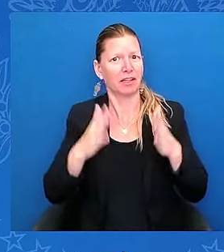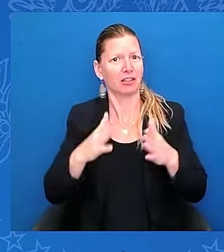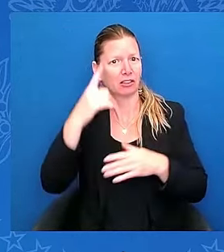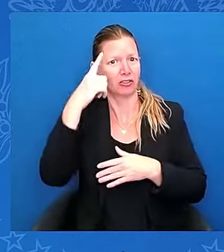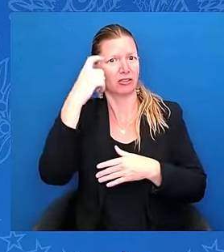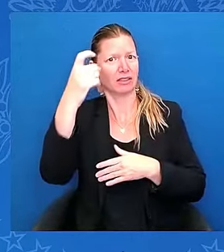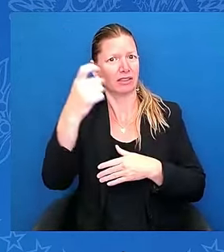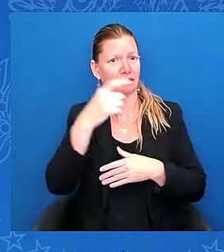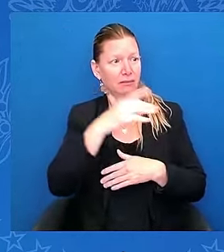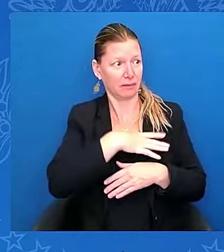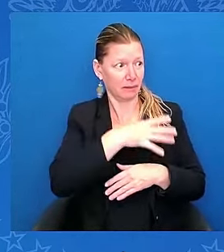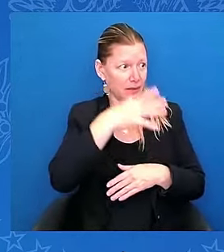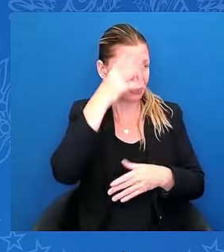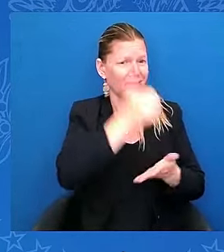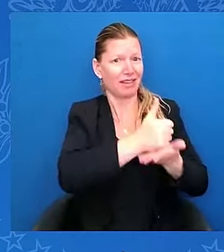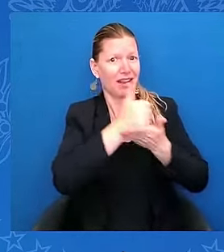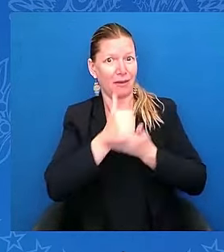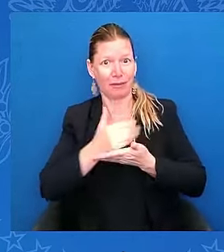education.